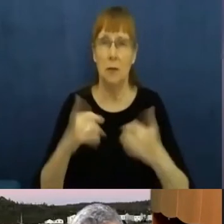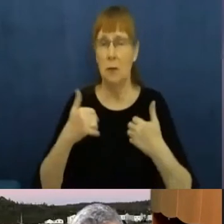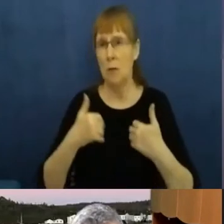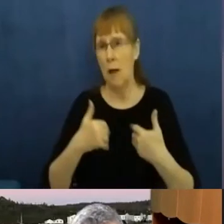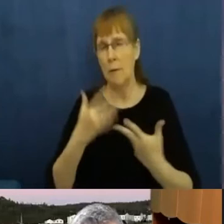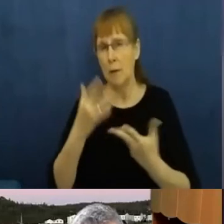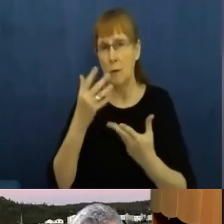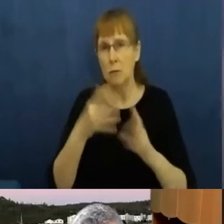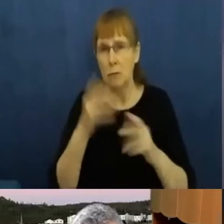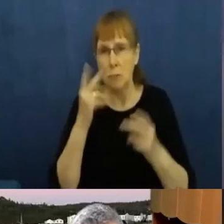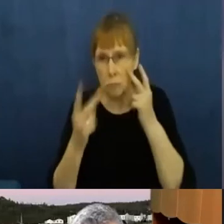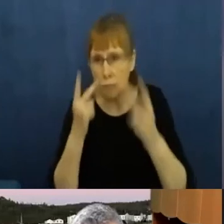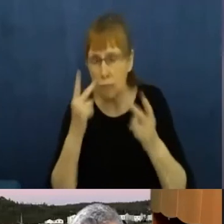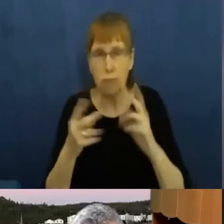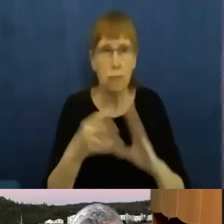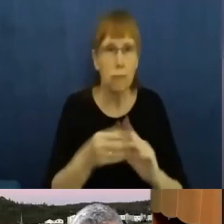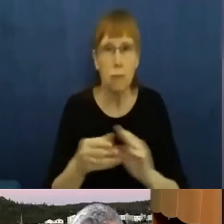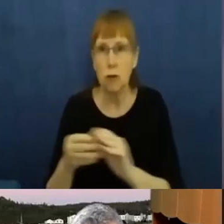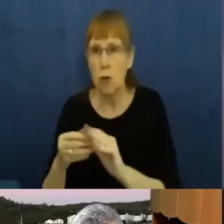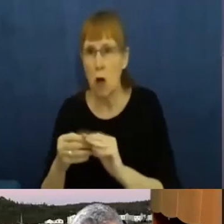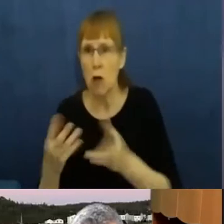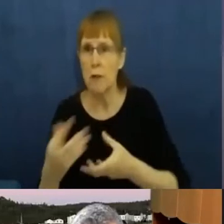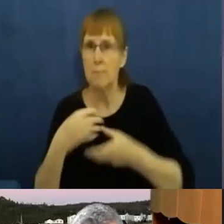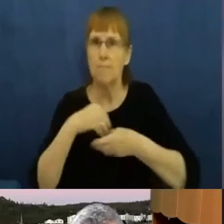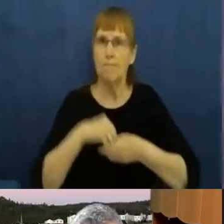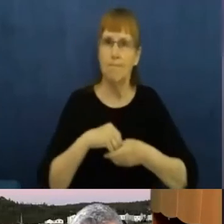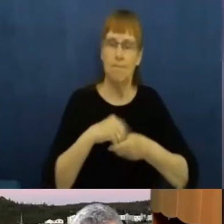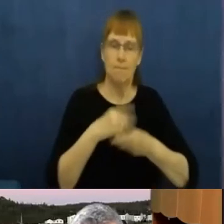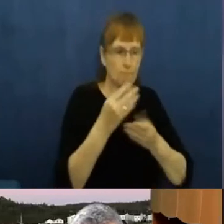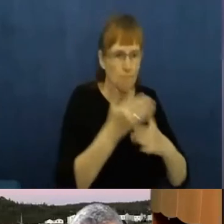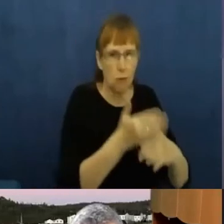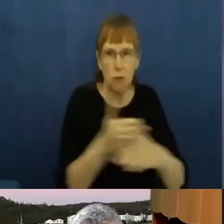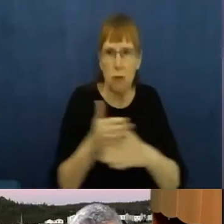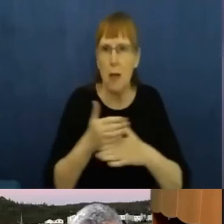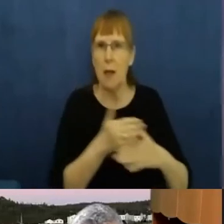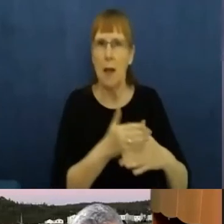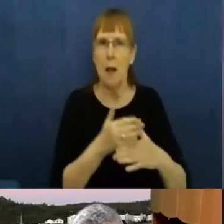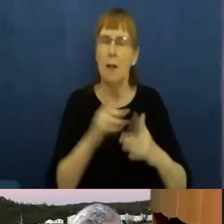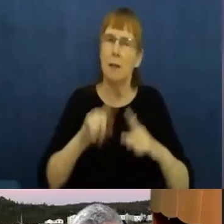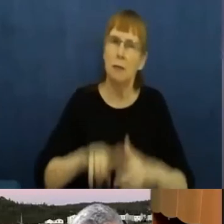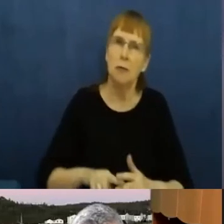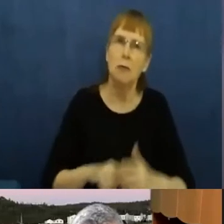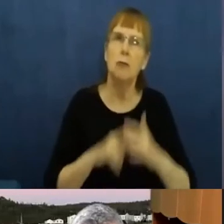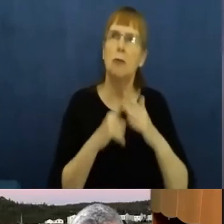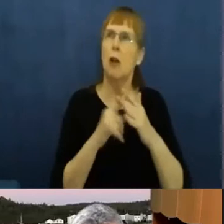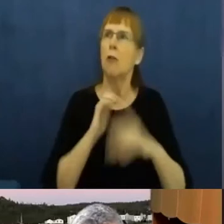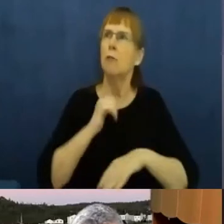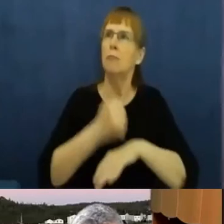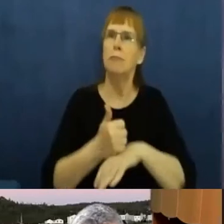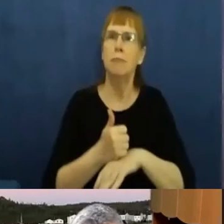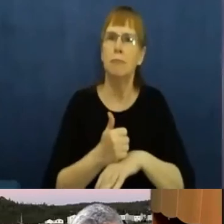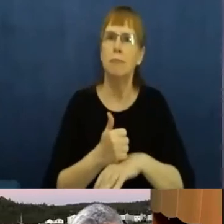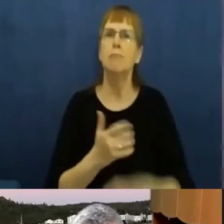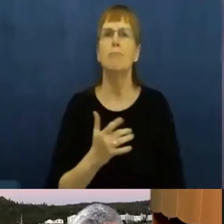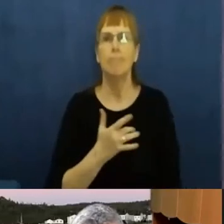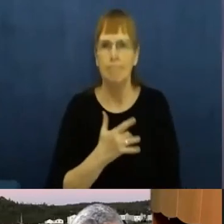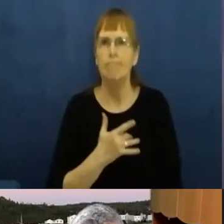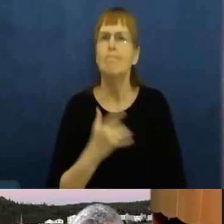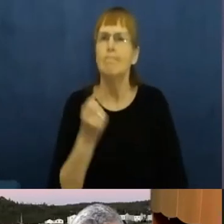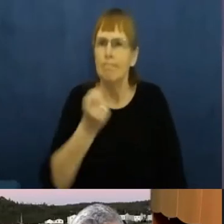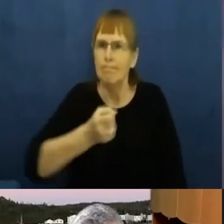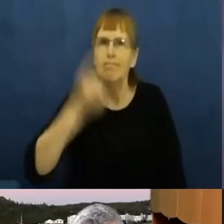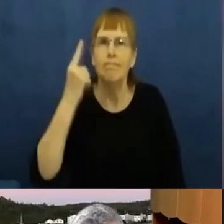with people and to develop relationships, is one of the most important roles that a Lieutenant Governor can play.